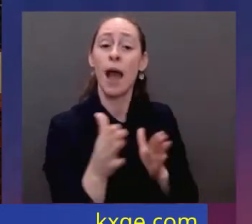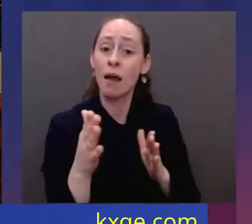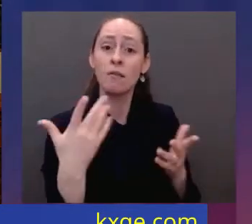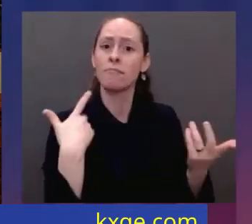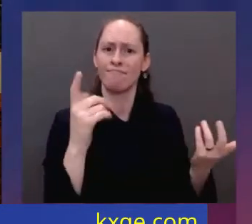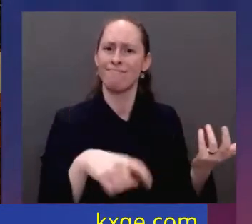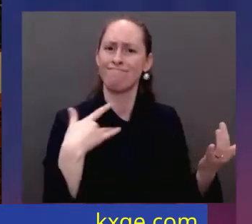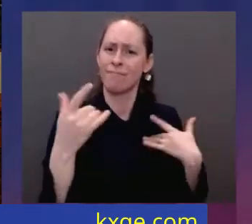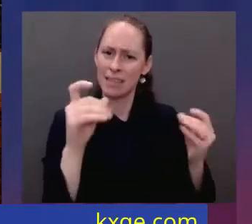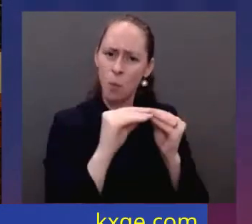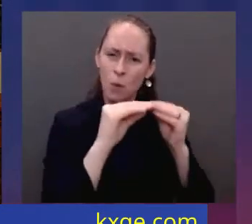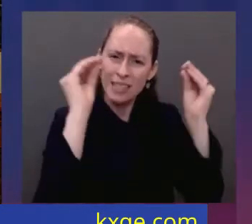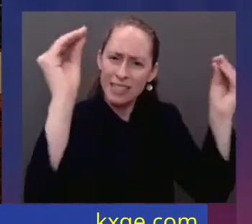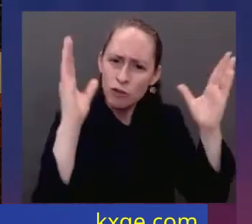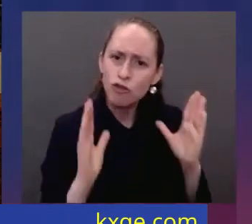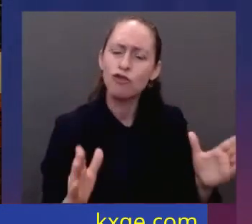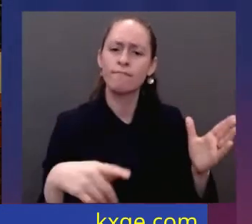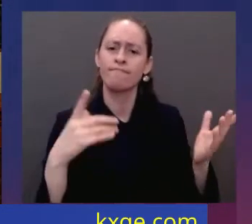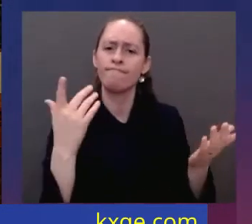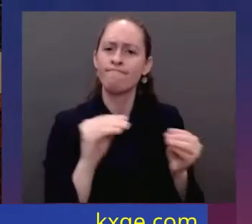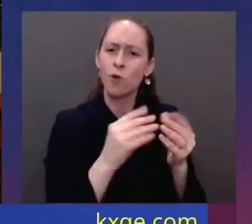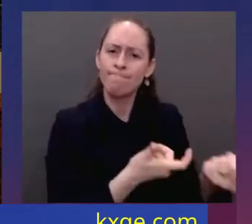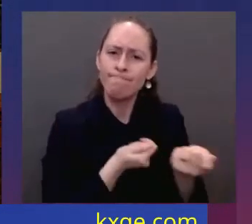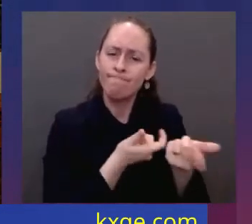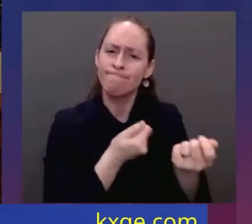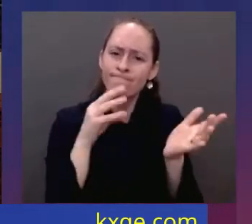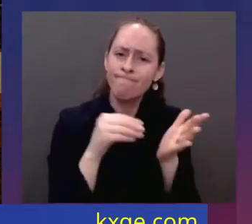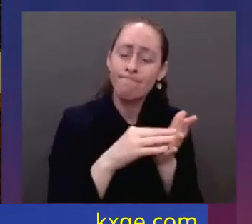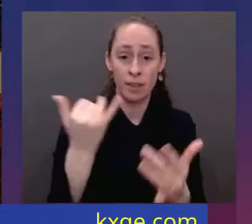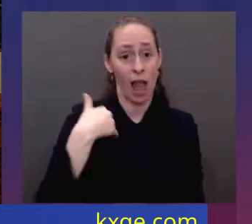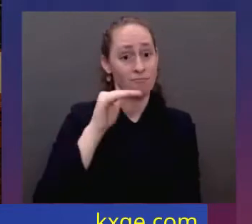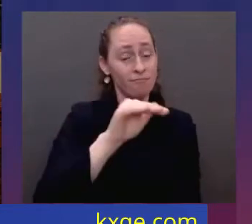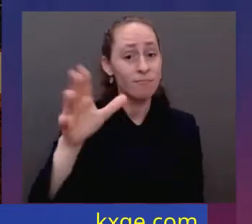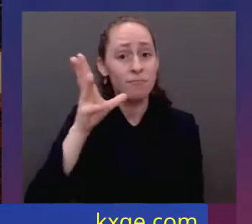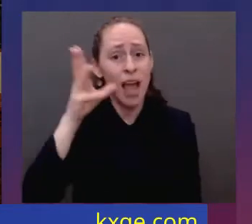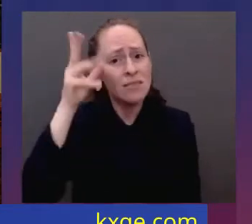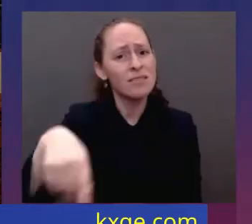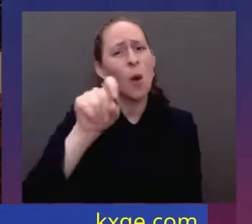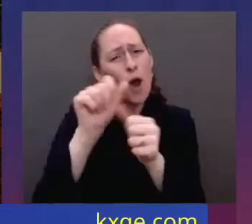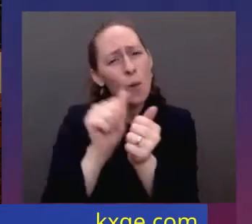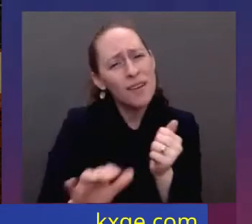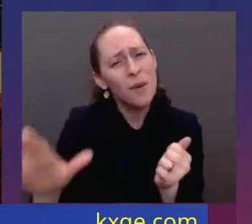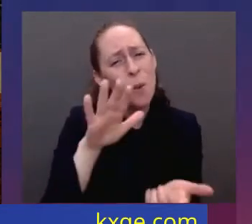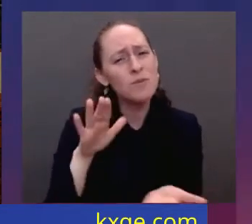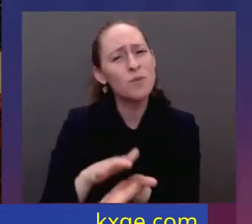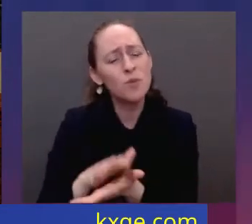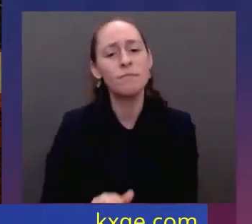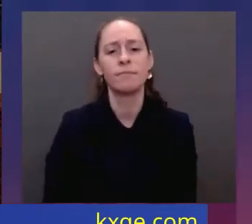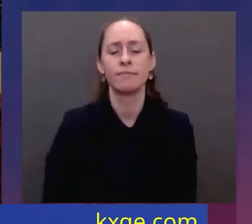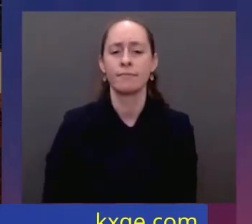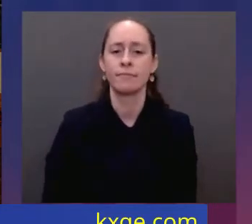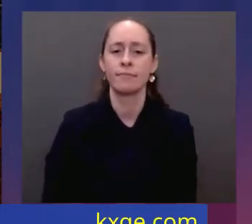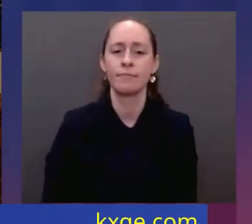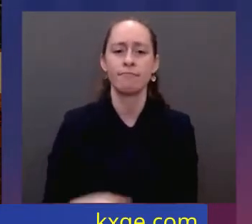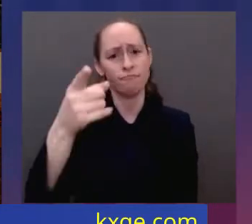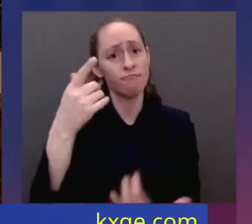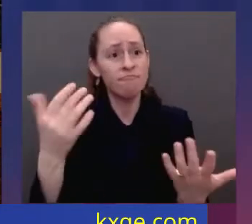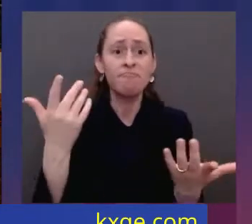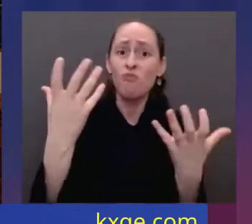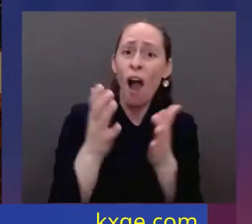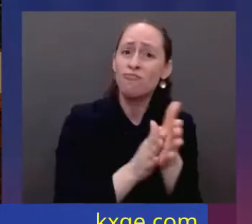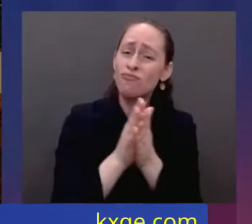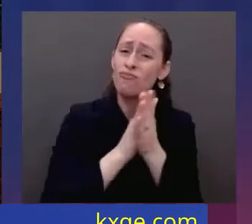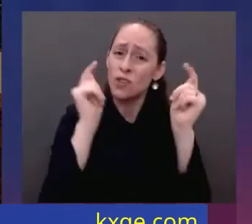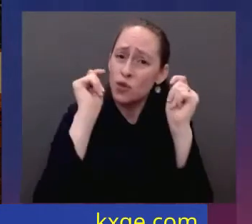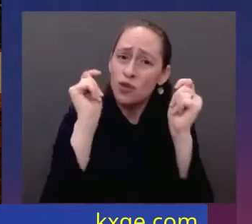sure your school does just that. They have the money. We can all play a part. Sign up to be a tutor or a mentor. Children were also struggling before the pandemic, bullying,